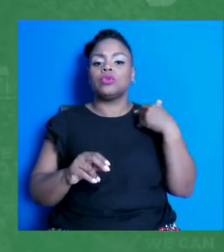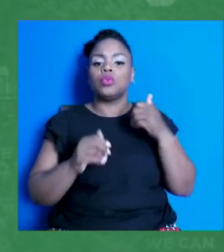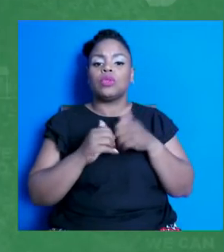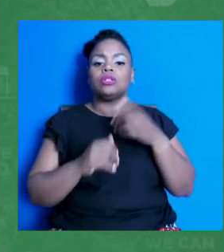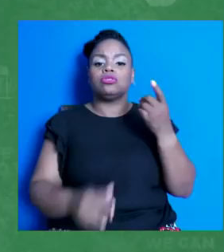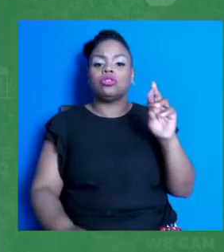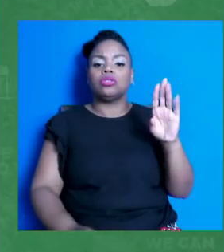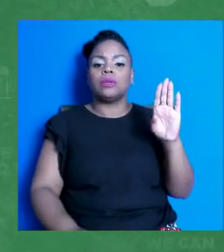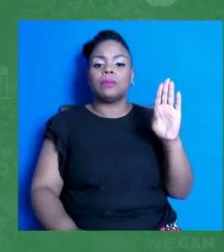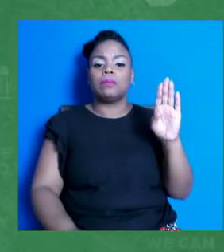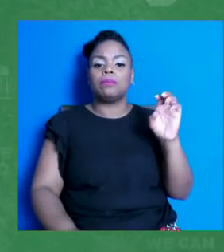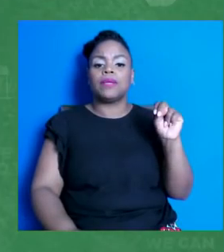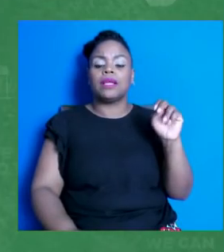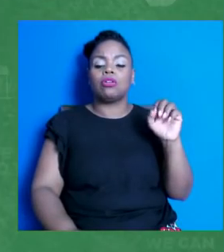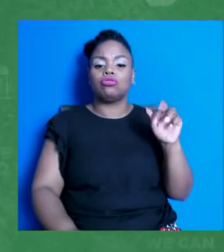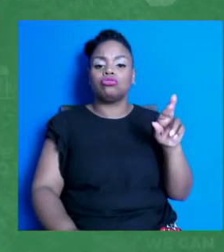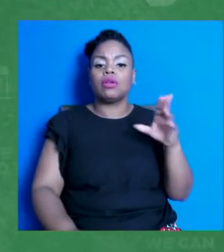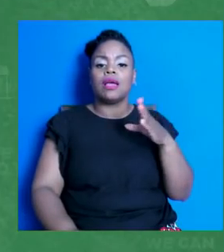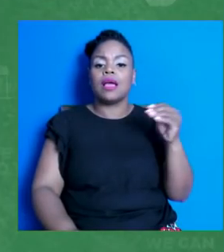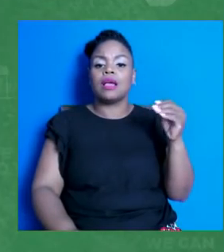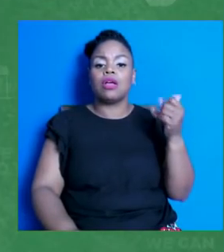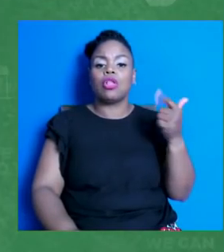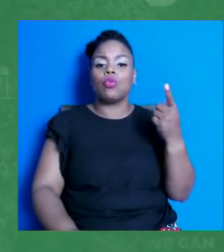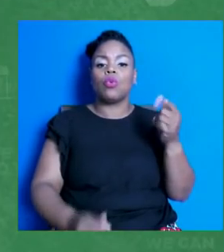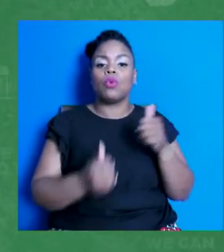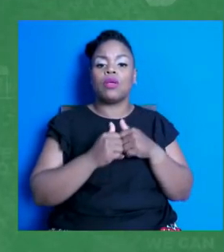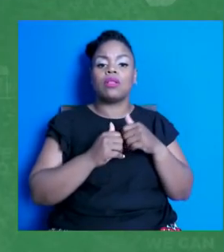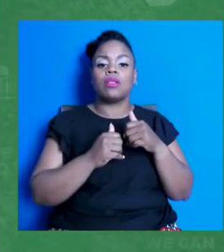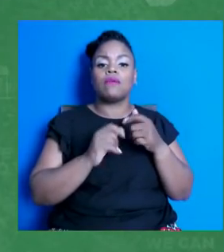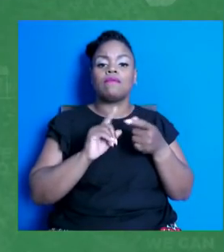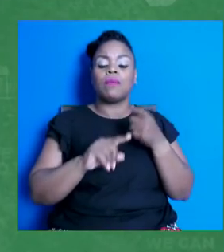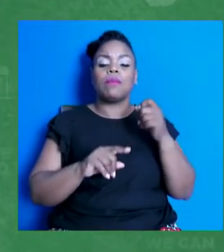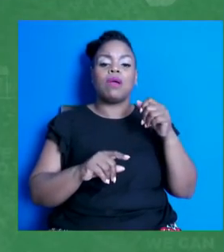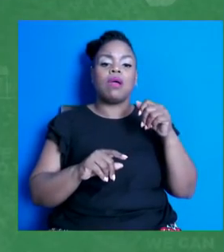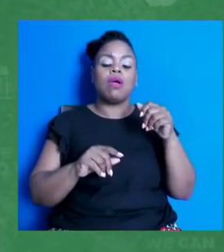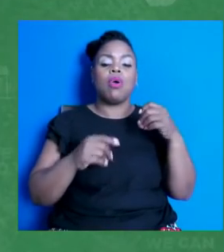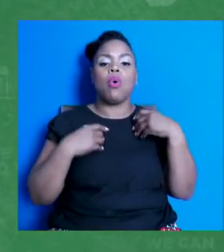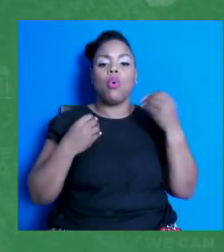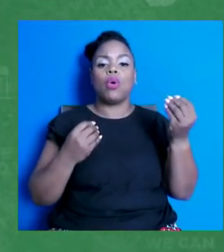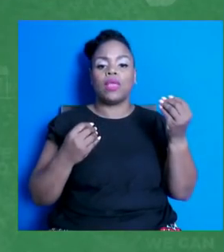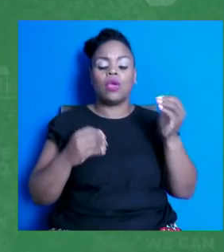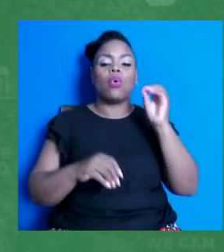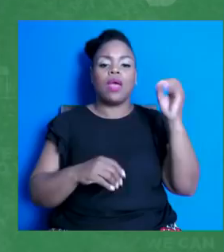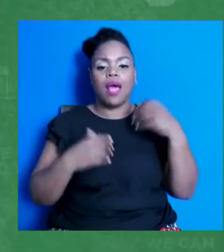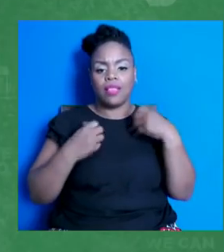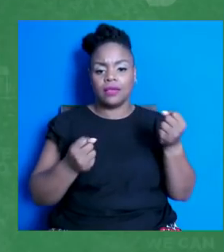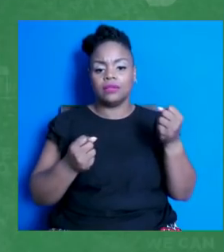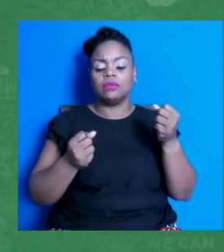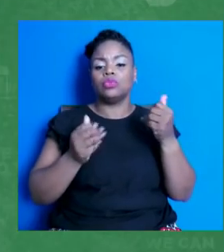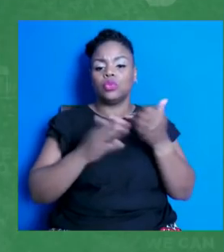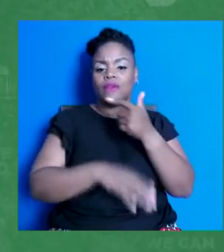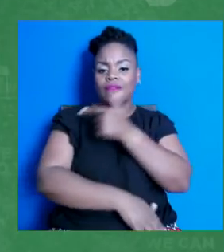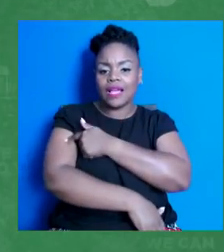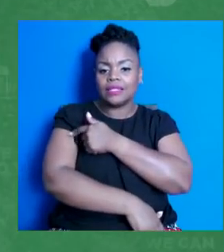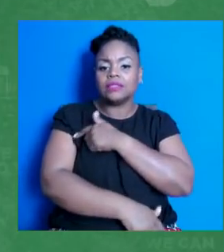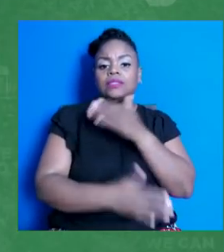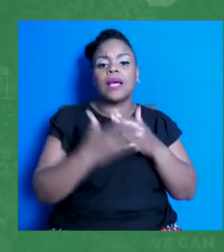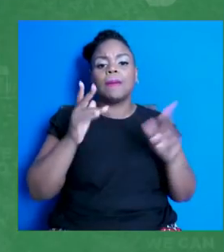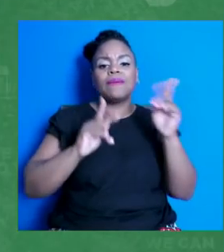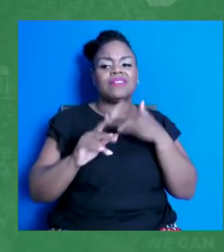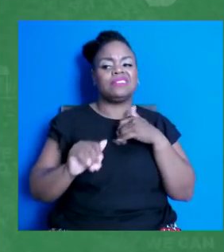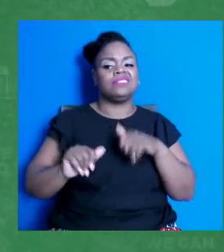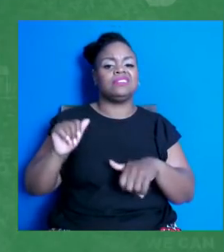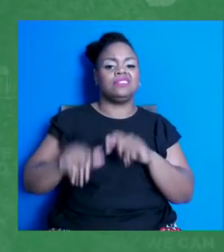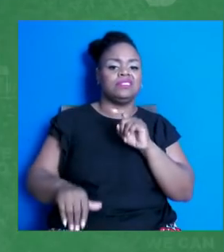of Oregon Health Authority focusing on the vaccine. We were able to go over why people might be hesitant to take the vaccine, the evidence behind the